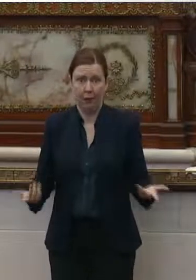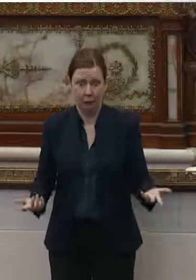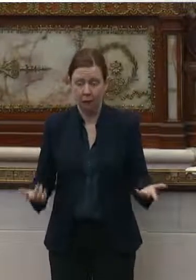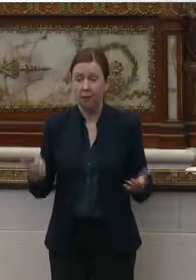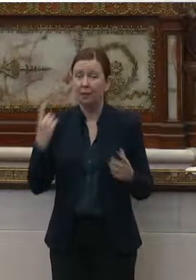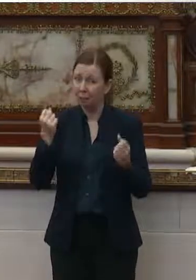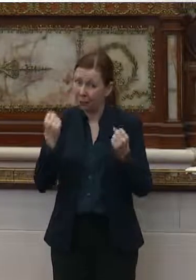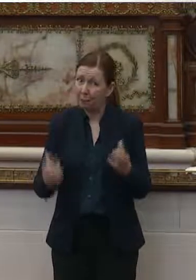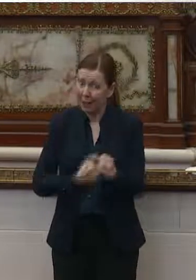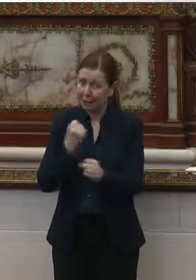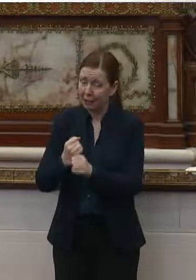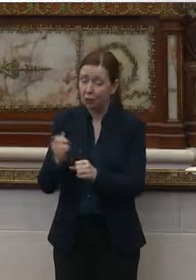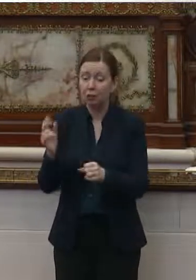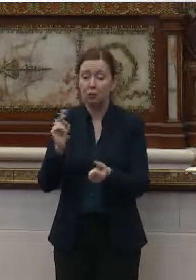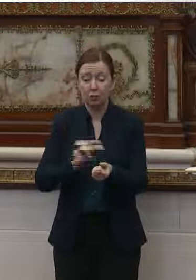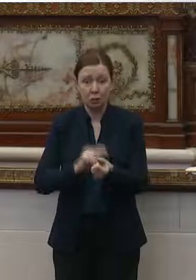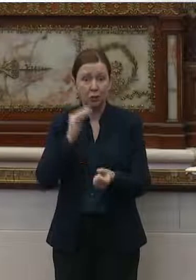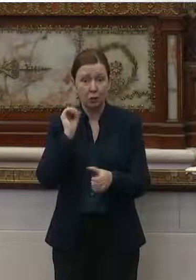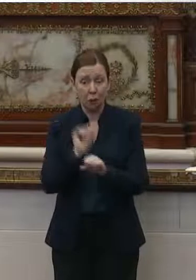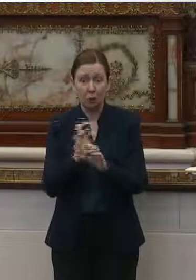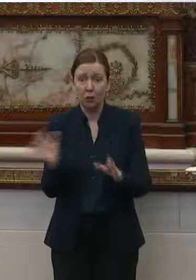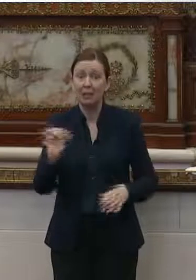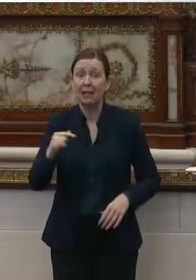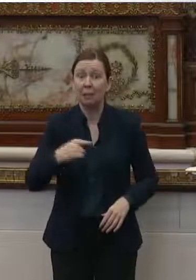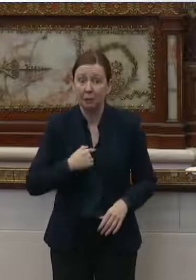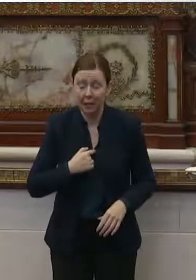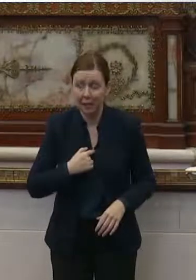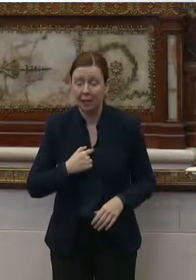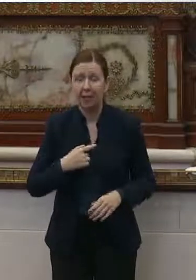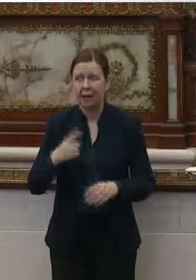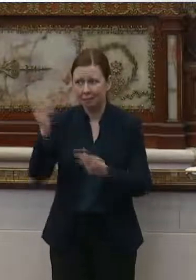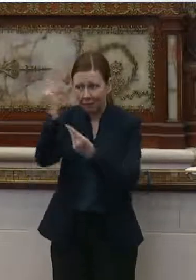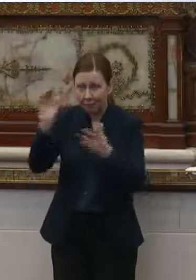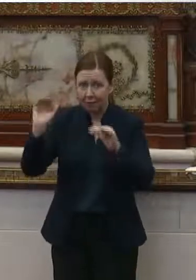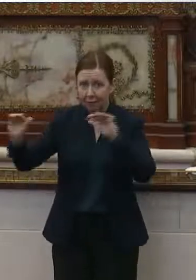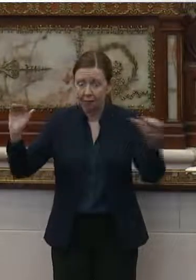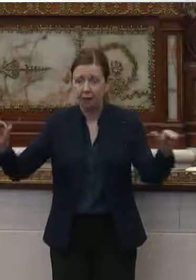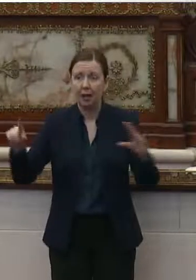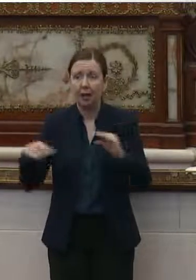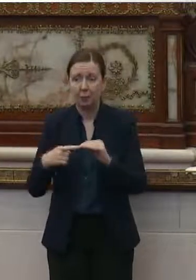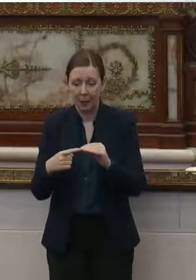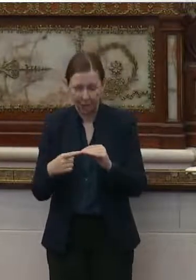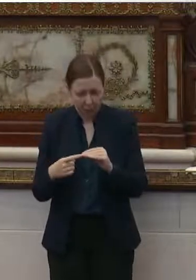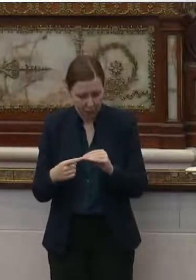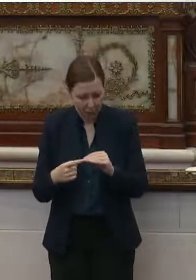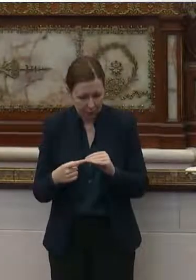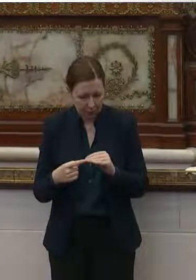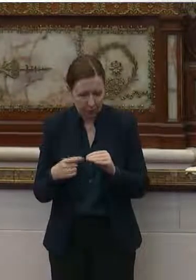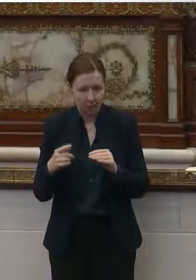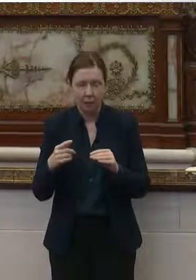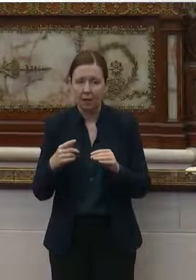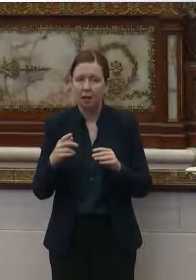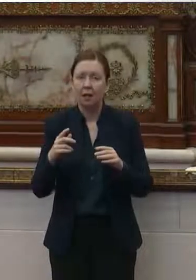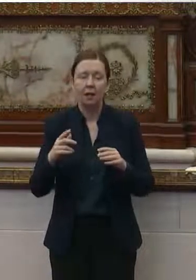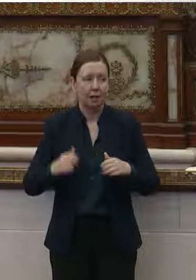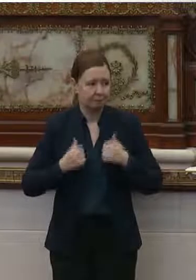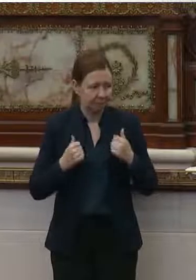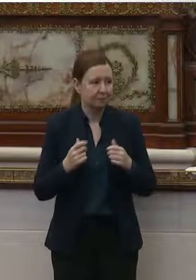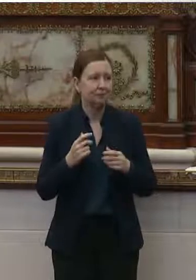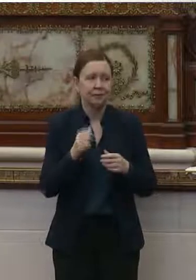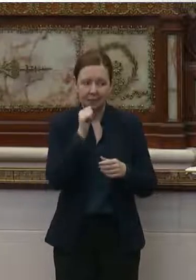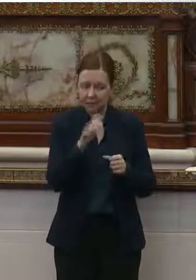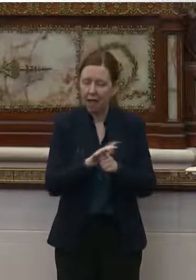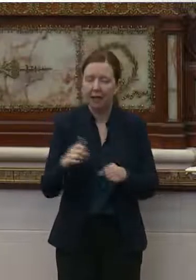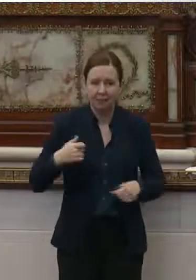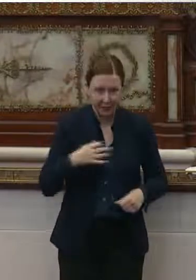nursing home workers like me have sounded the alarm on inadequate staffing and poor conditions. People come to